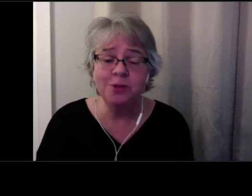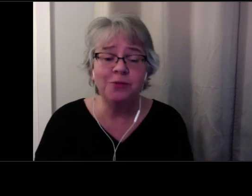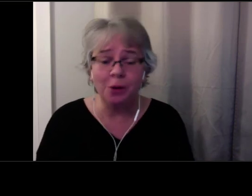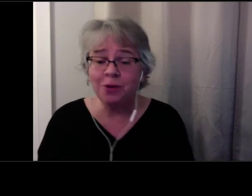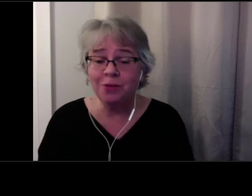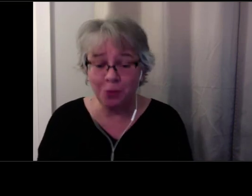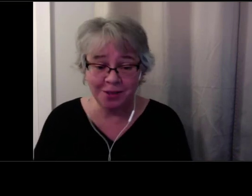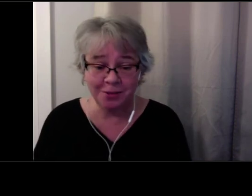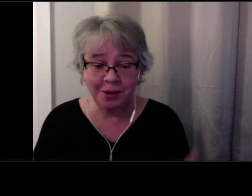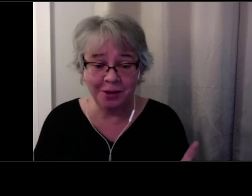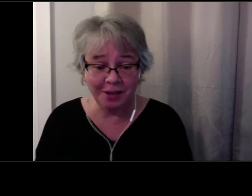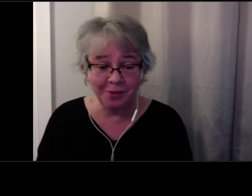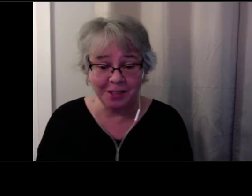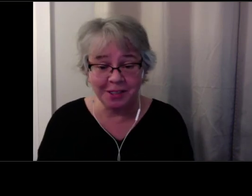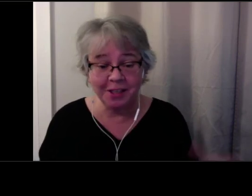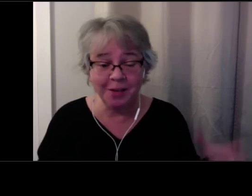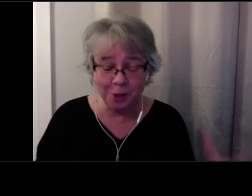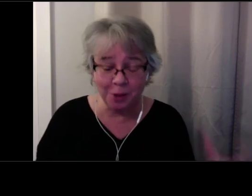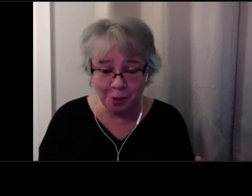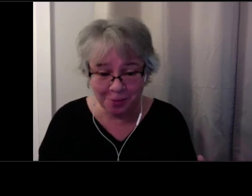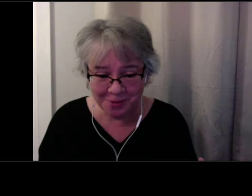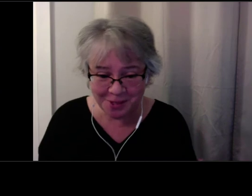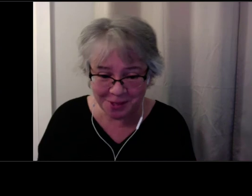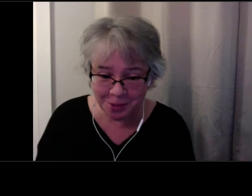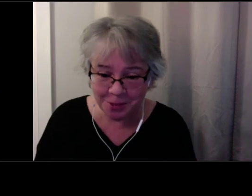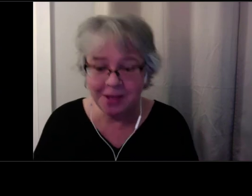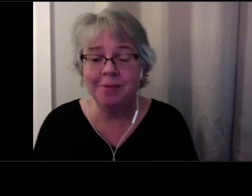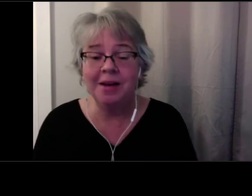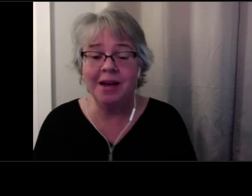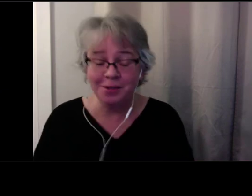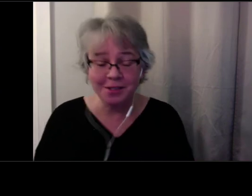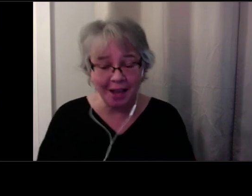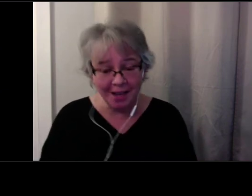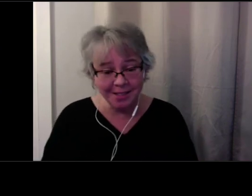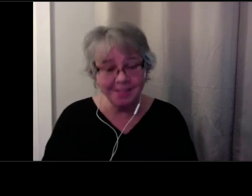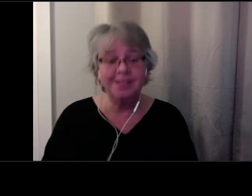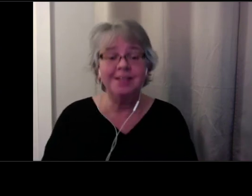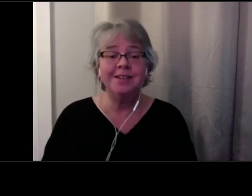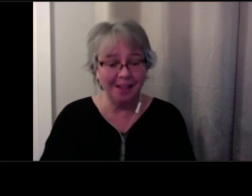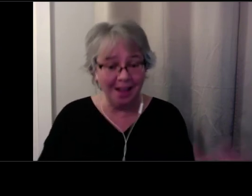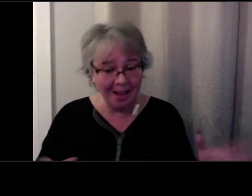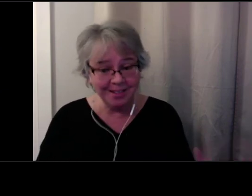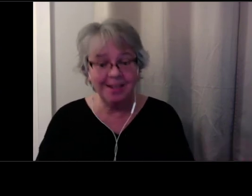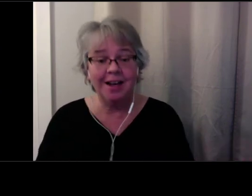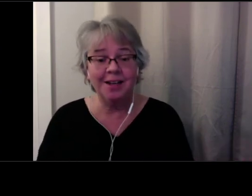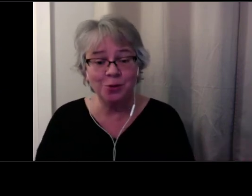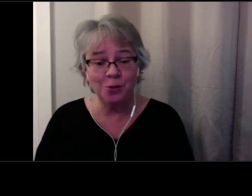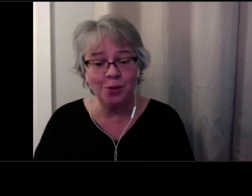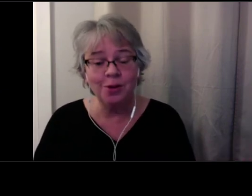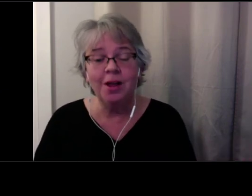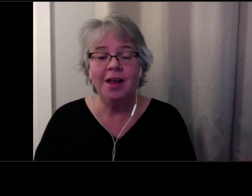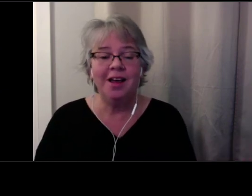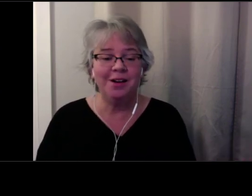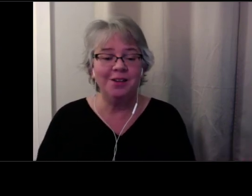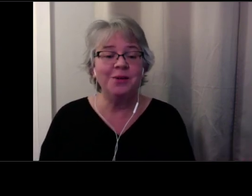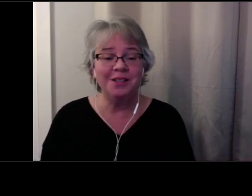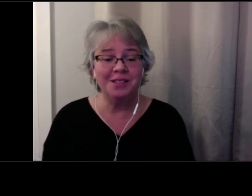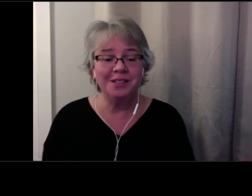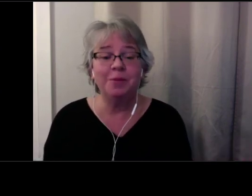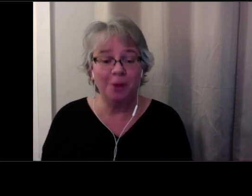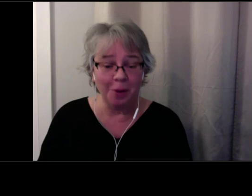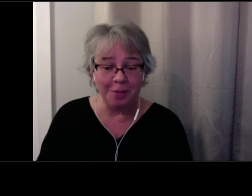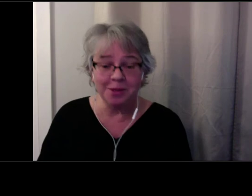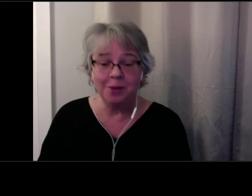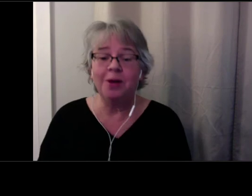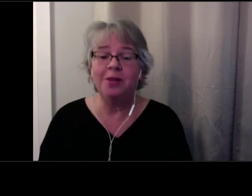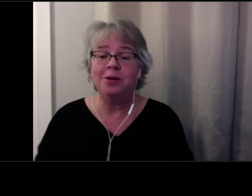also used photo voice very effectively with the group. group of students, um, in health science class in a high school and also in